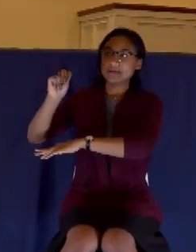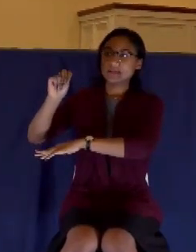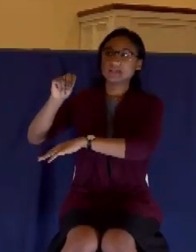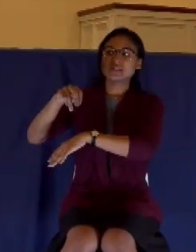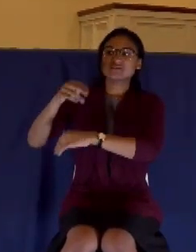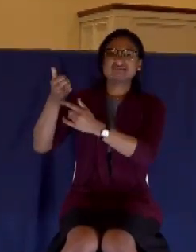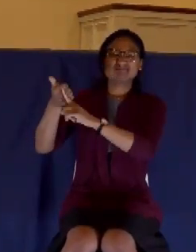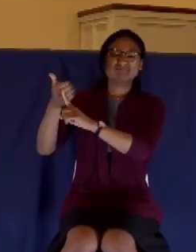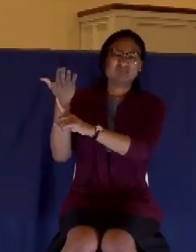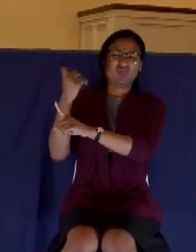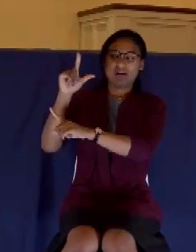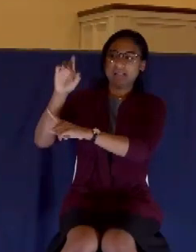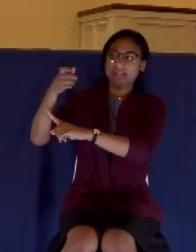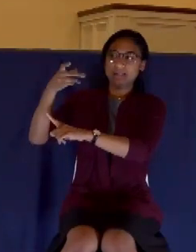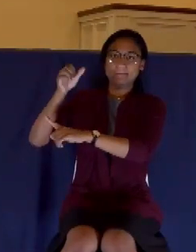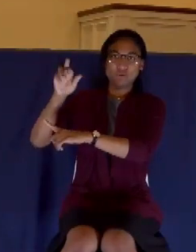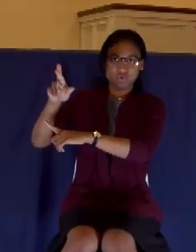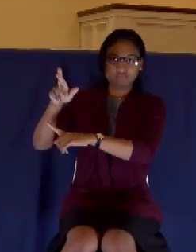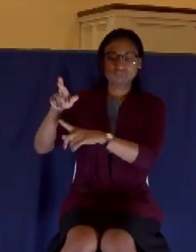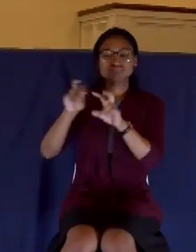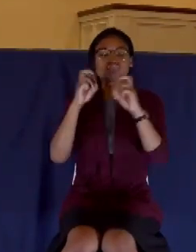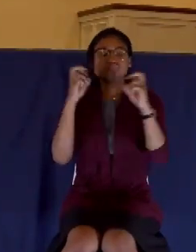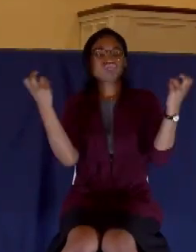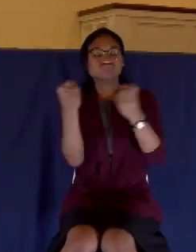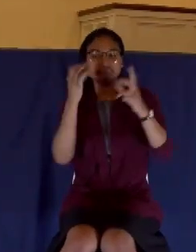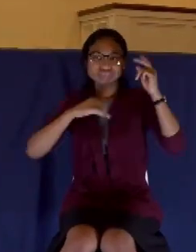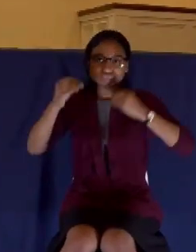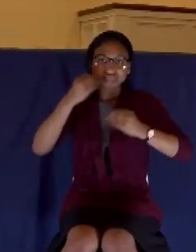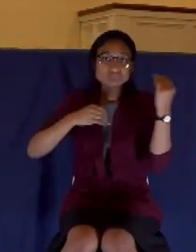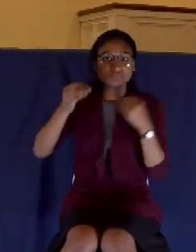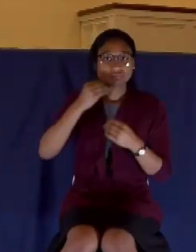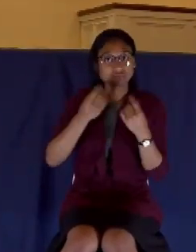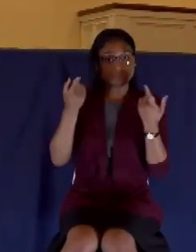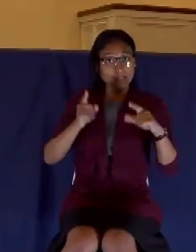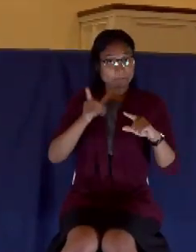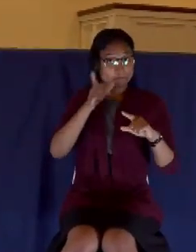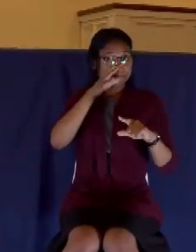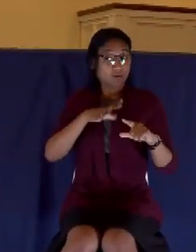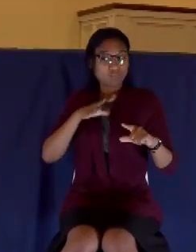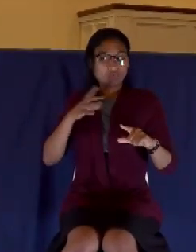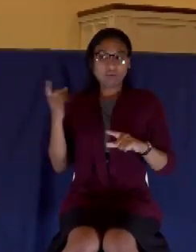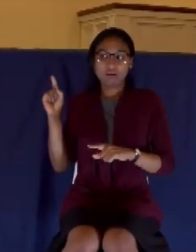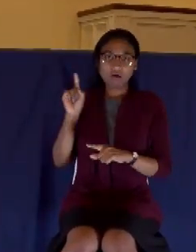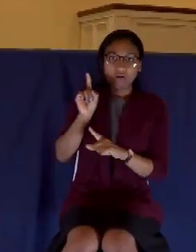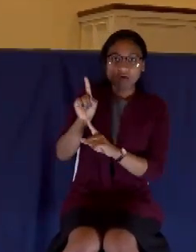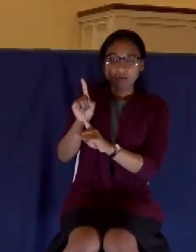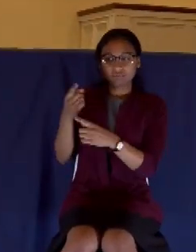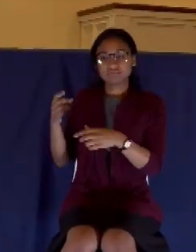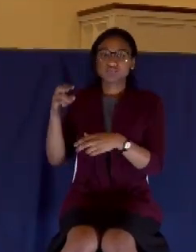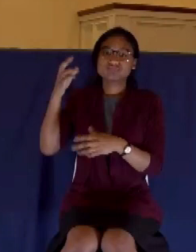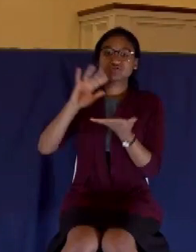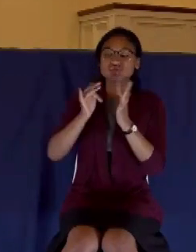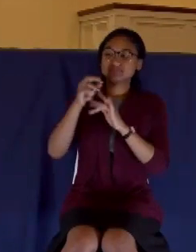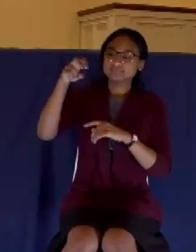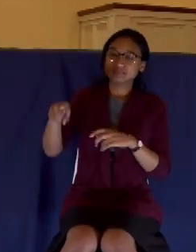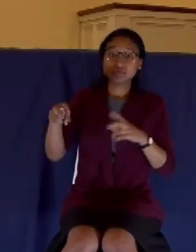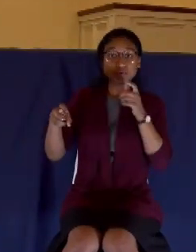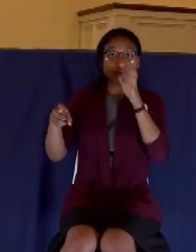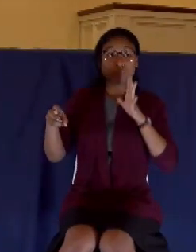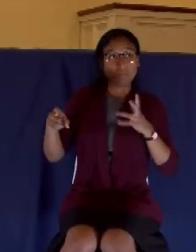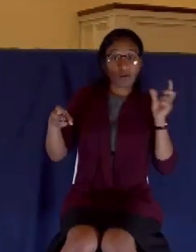spikenard, very precious. And she broke the box and poured it on his head. And there were some that had